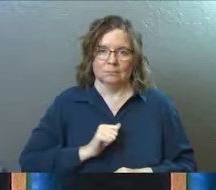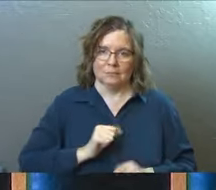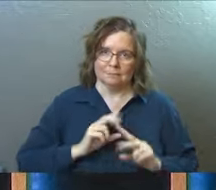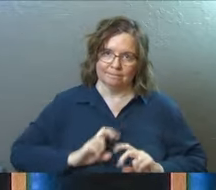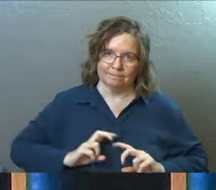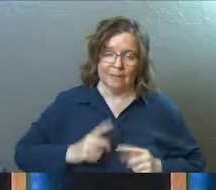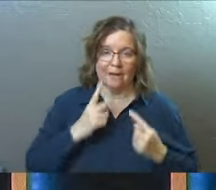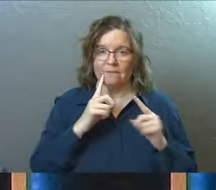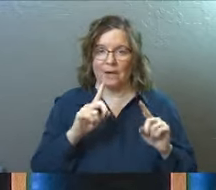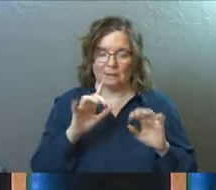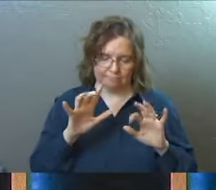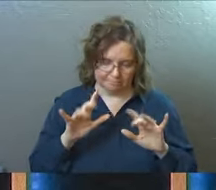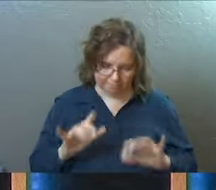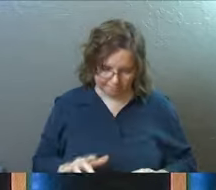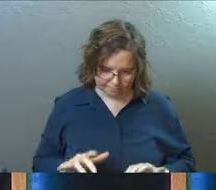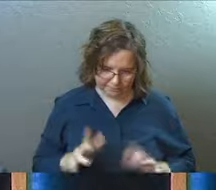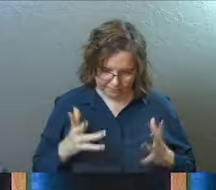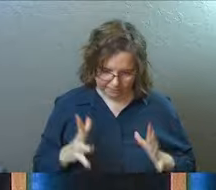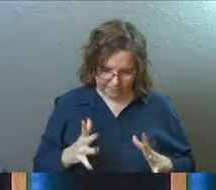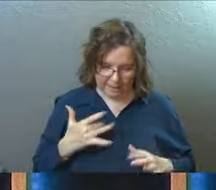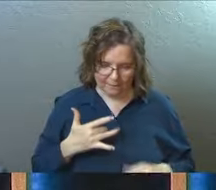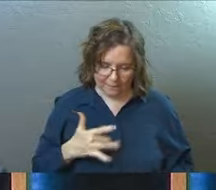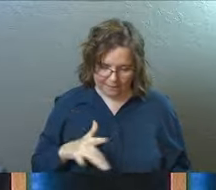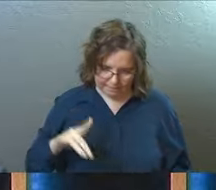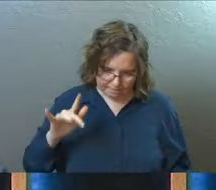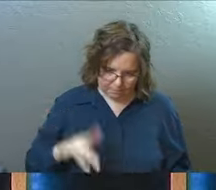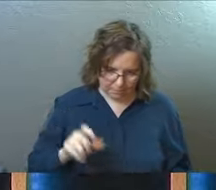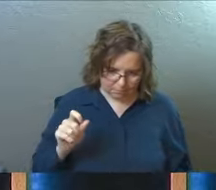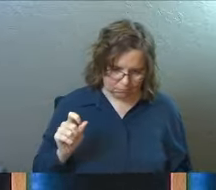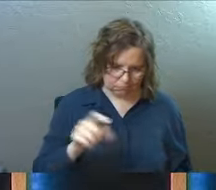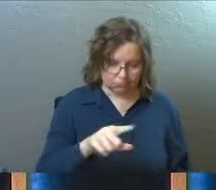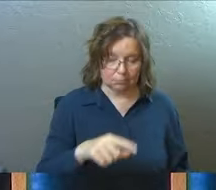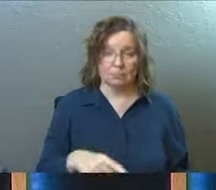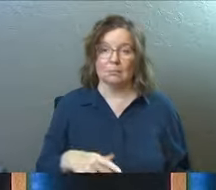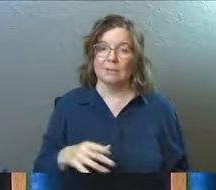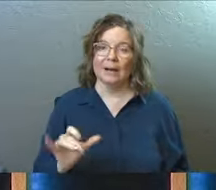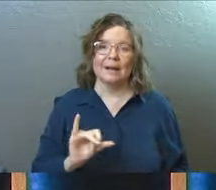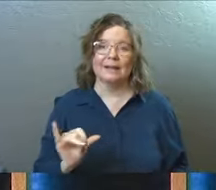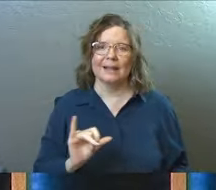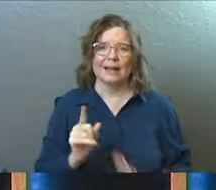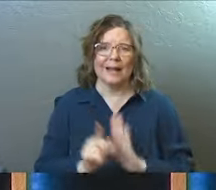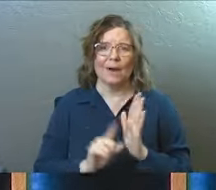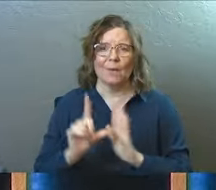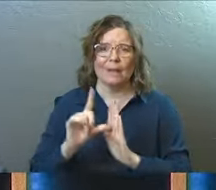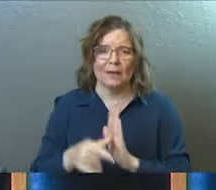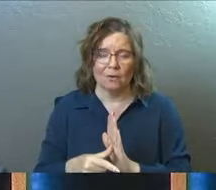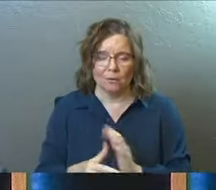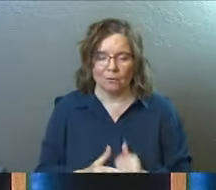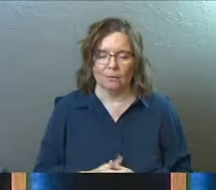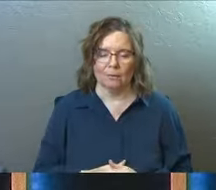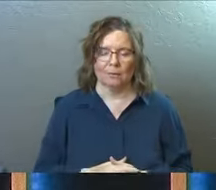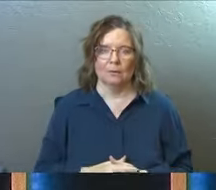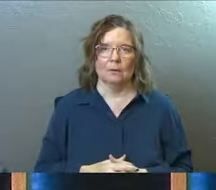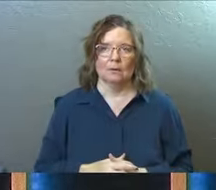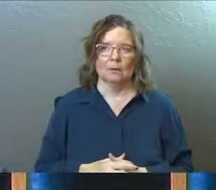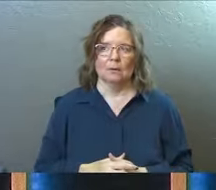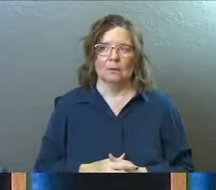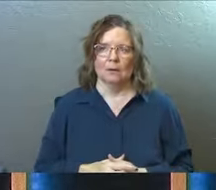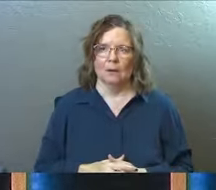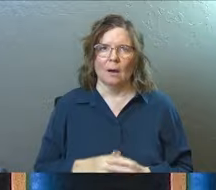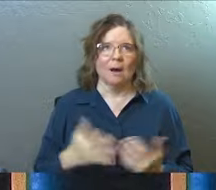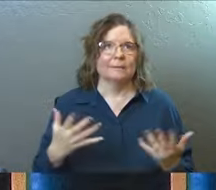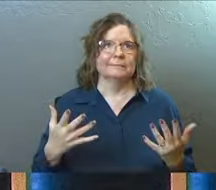But I finally wrote it and I finally sent it off. It's like an hour later and I'm like,